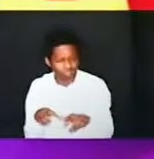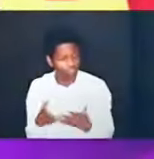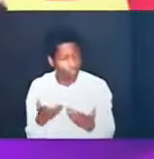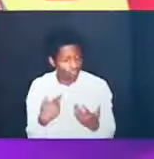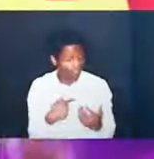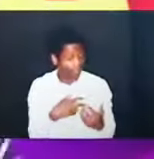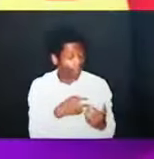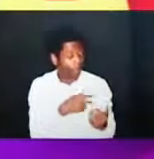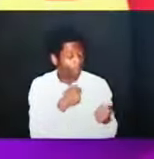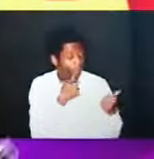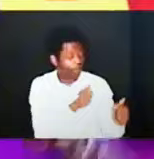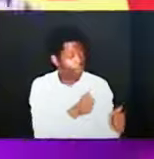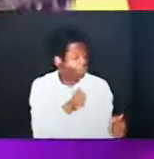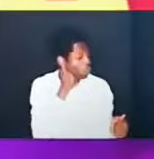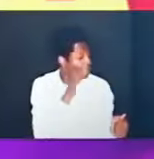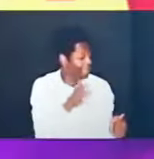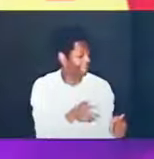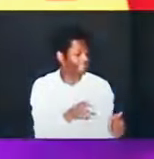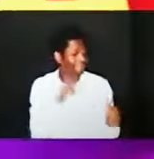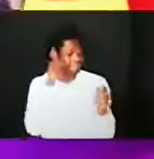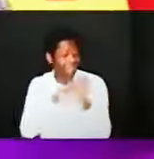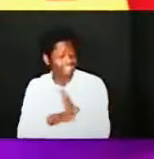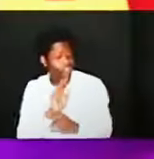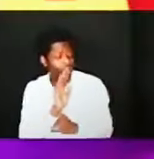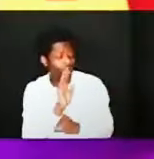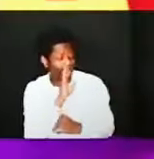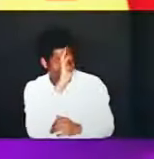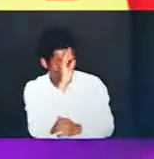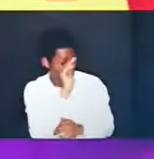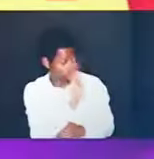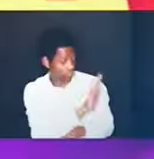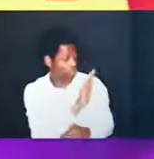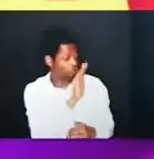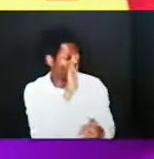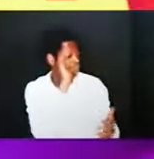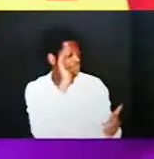Beersheba effectively then he said bad God it means that